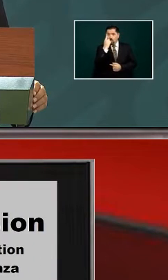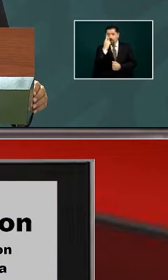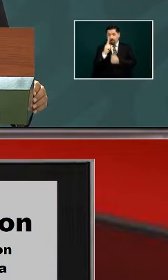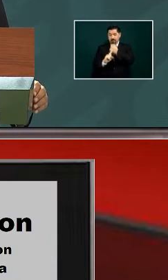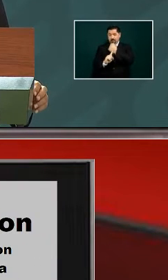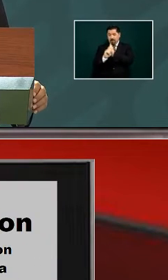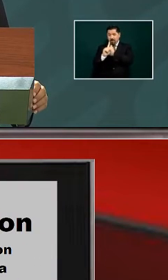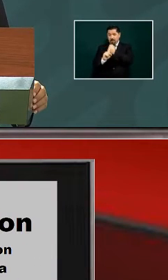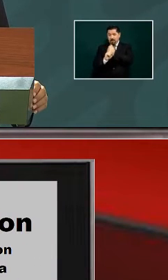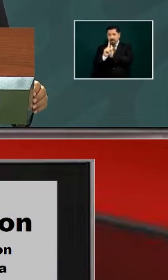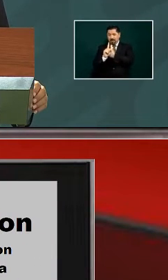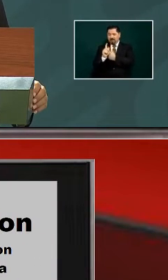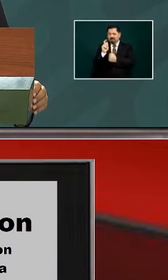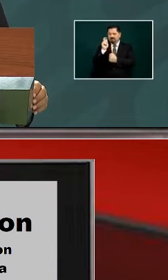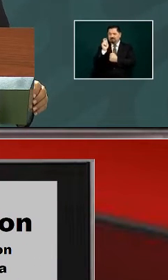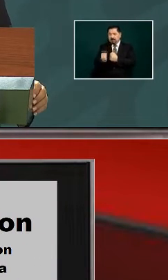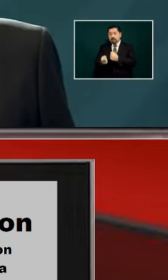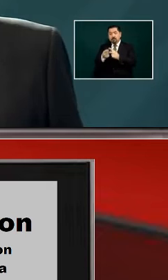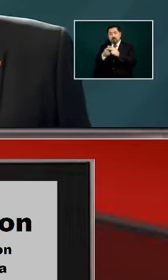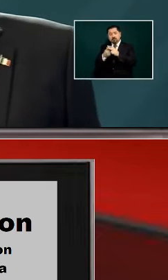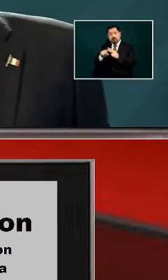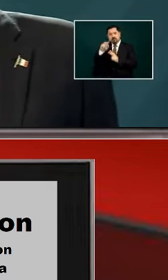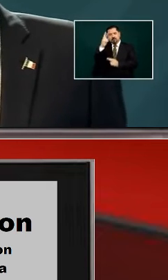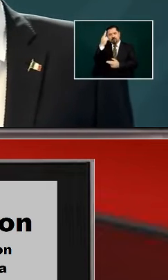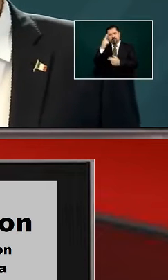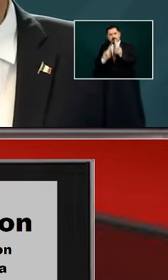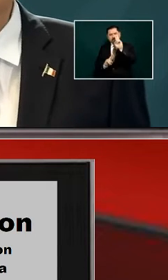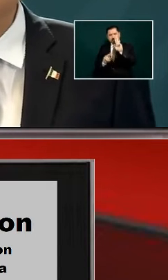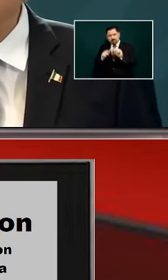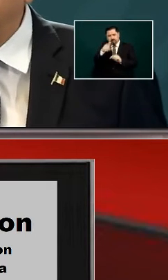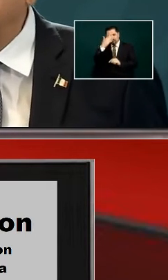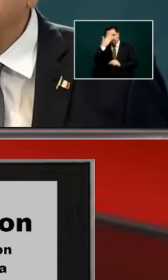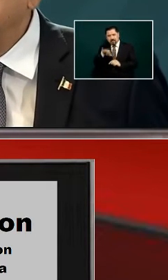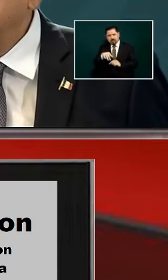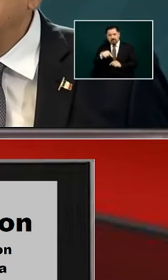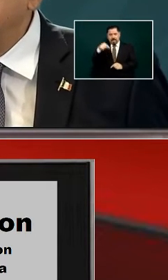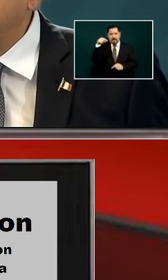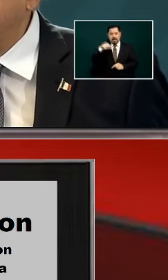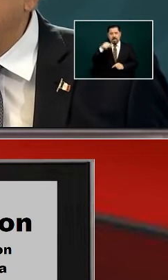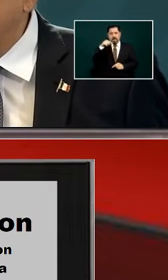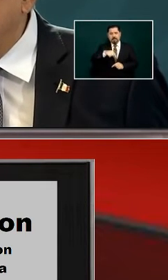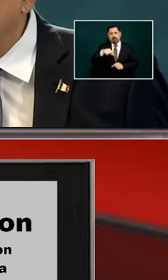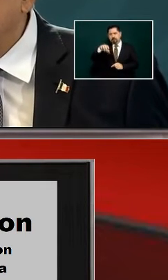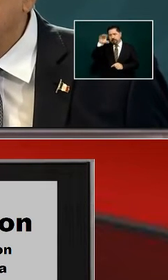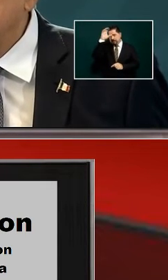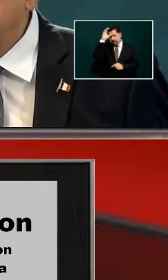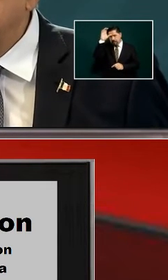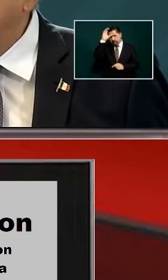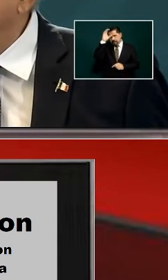precursor of the revolution which was